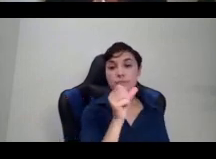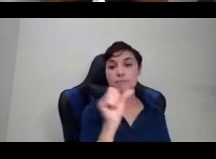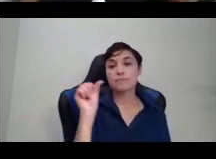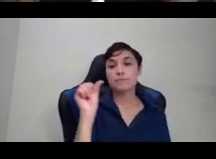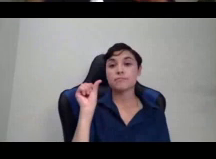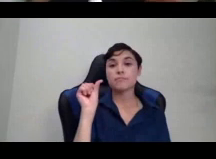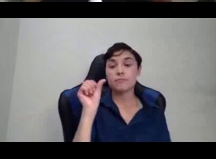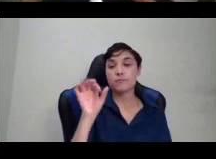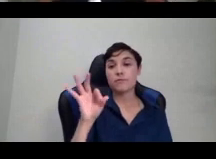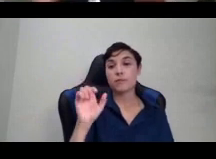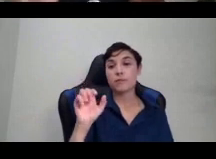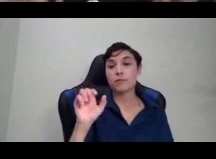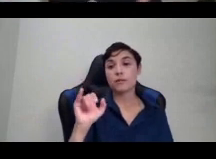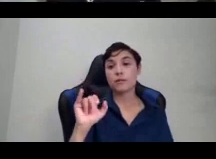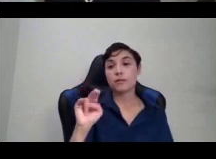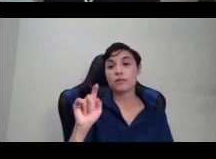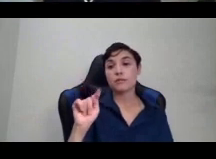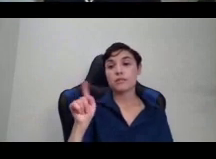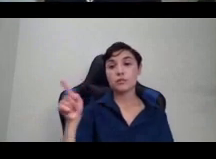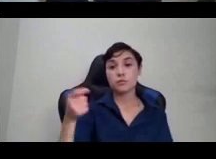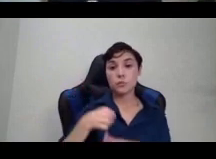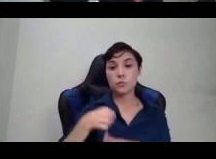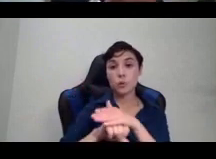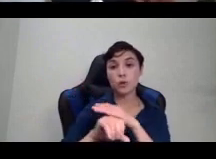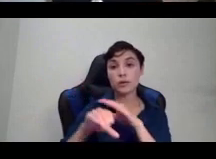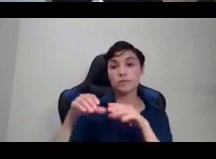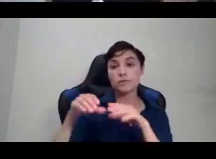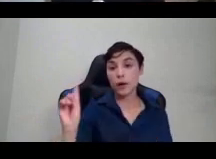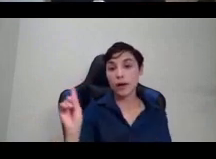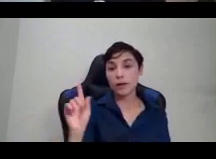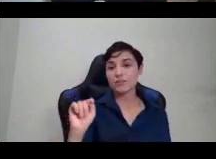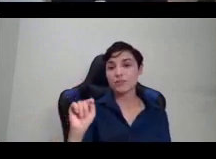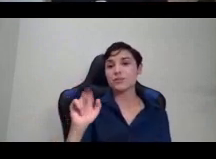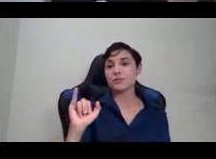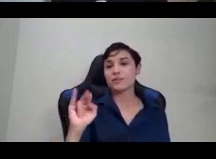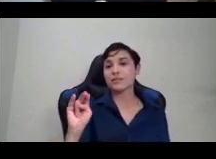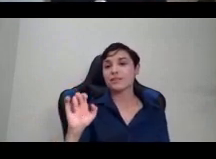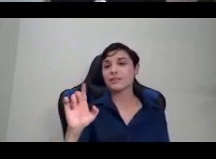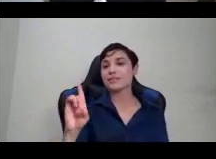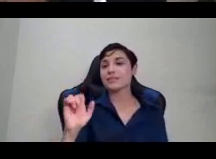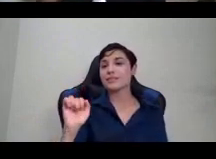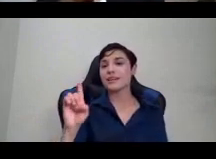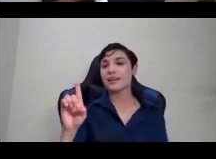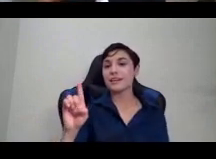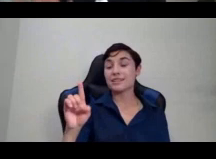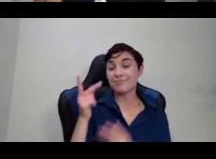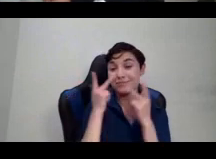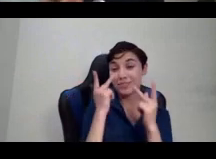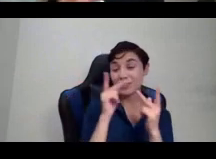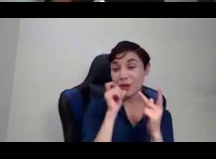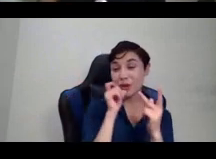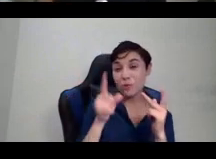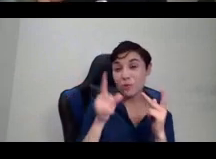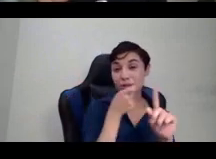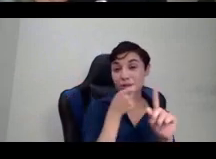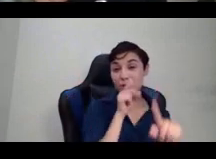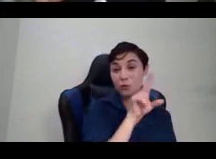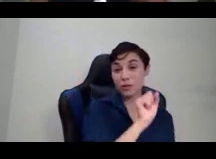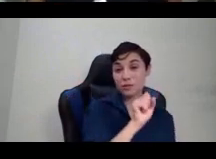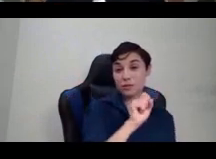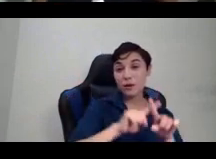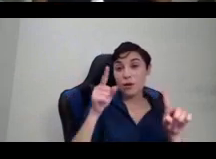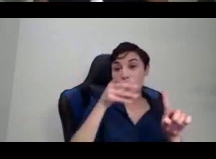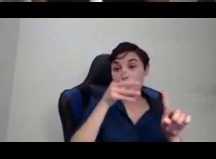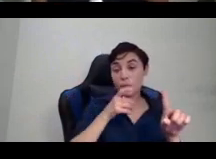So we can see also, this isn't just a U.S. lineage. There are women, there are black women who are coming from all around the hemisphere, whose